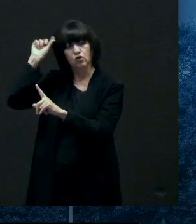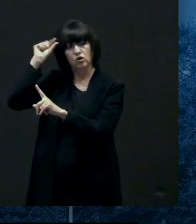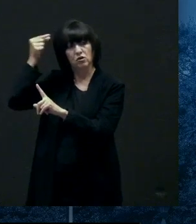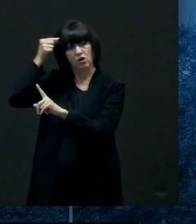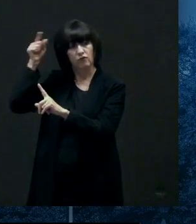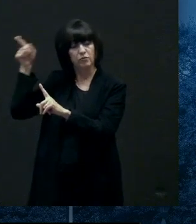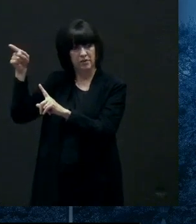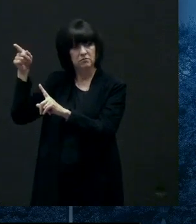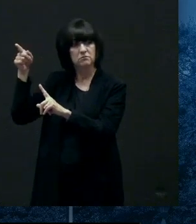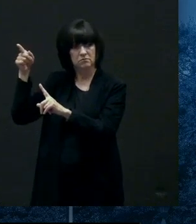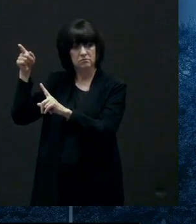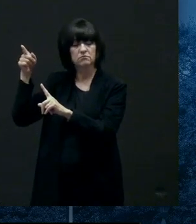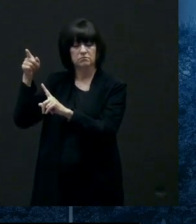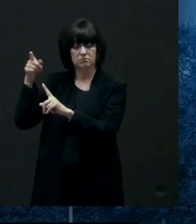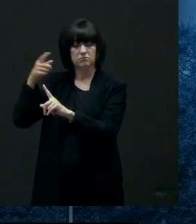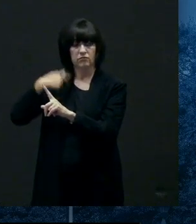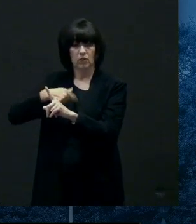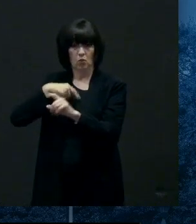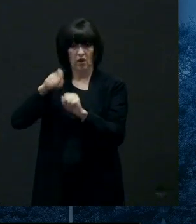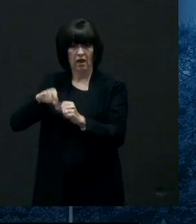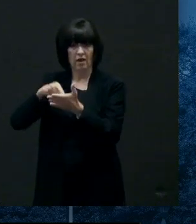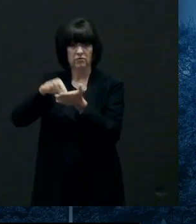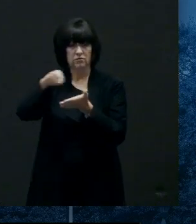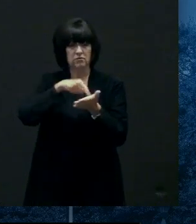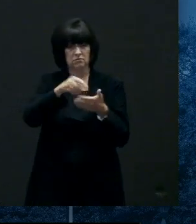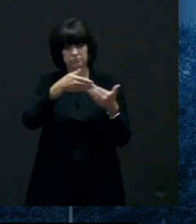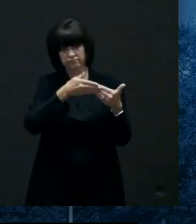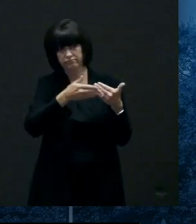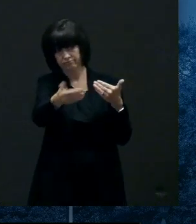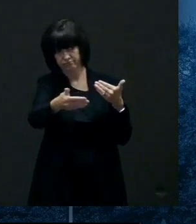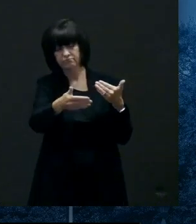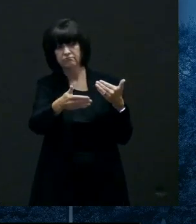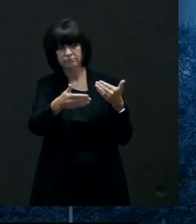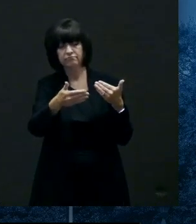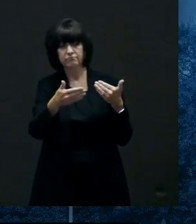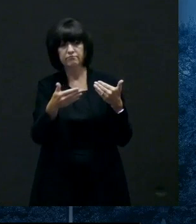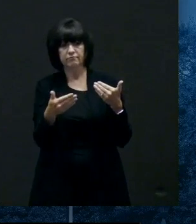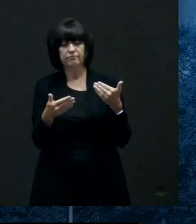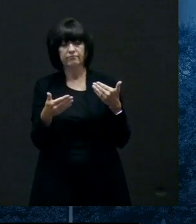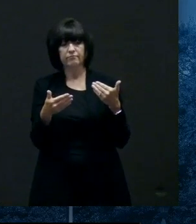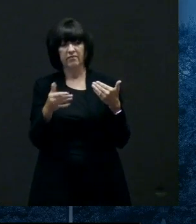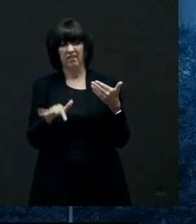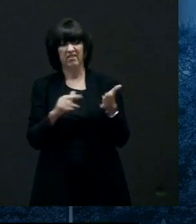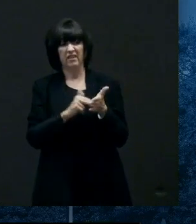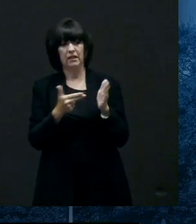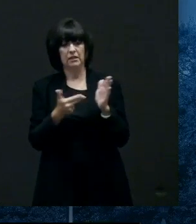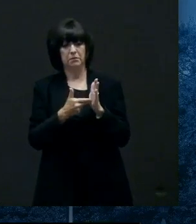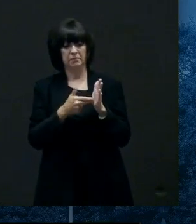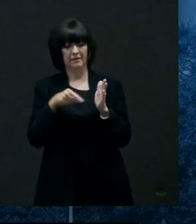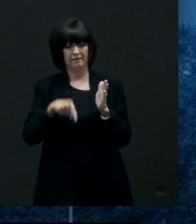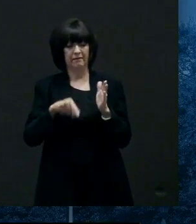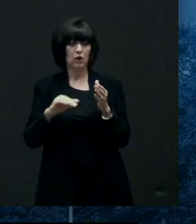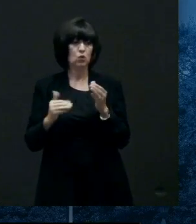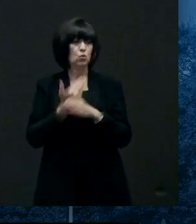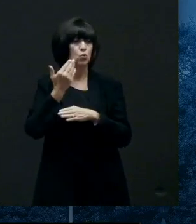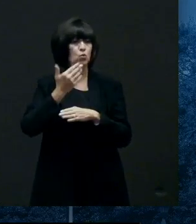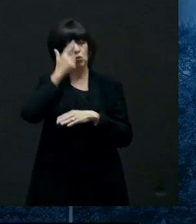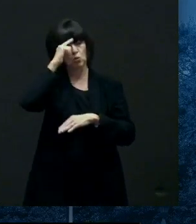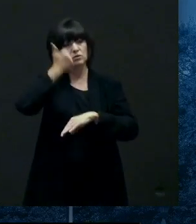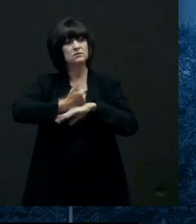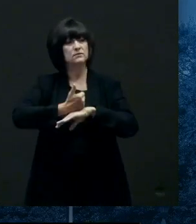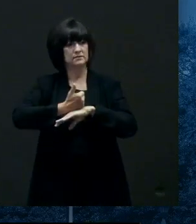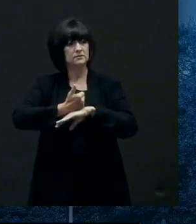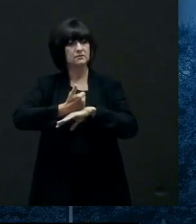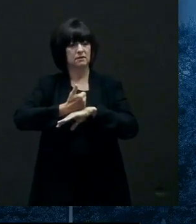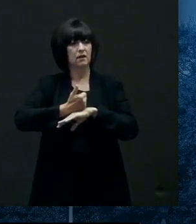and and and payments that we'd have to make going forward and so this uh this new action executive order by